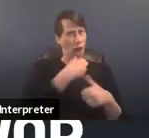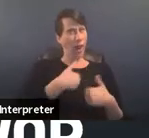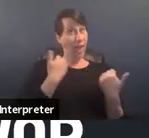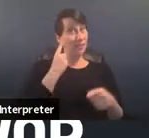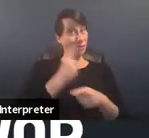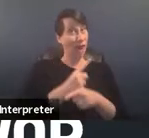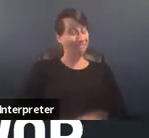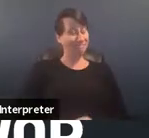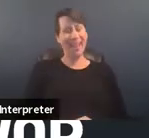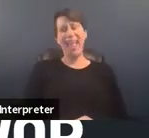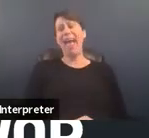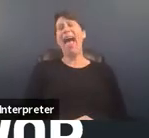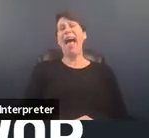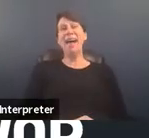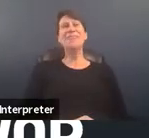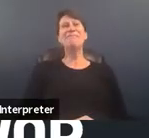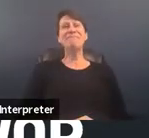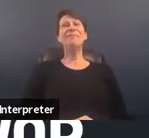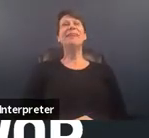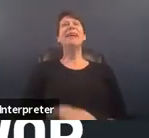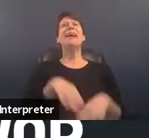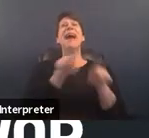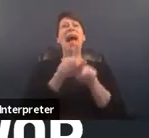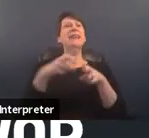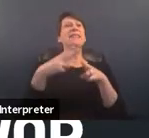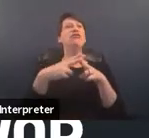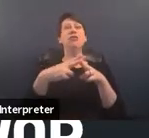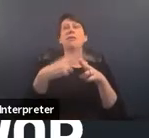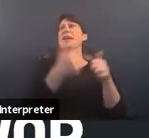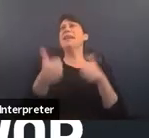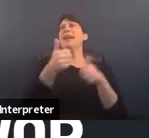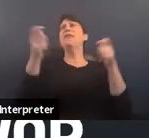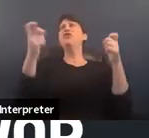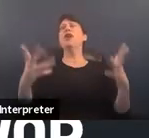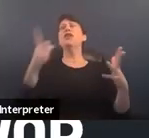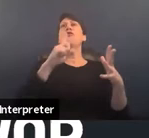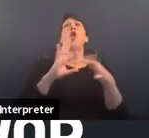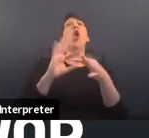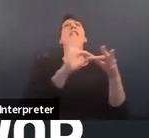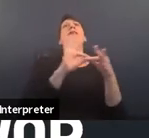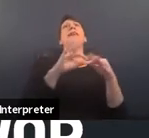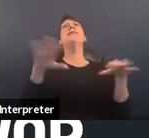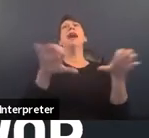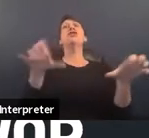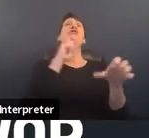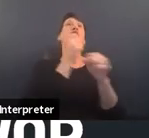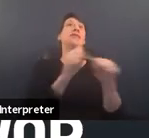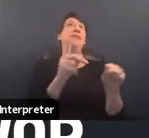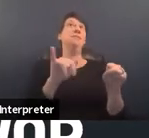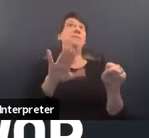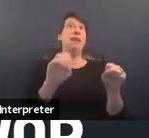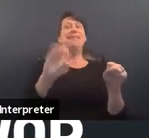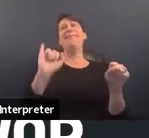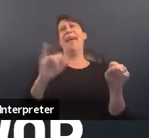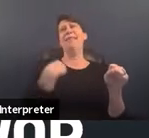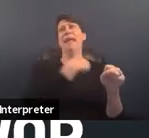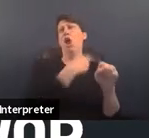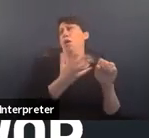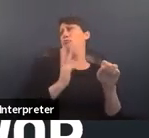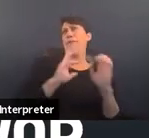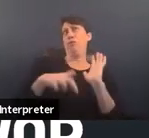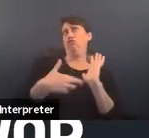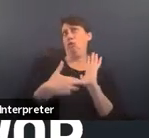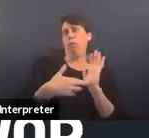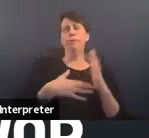um as the interim executive director of collective action for safe spaces which was my um previous role